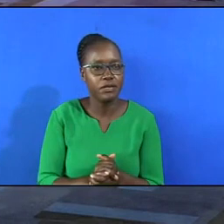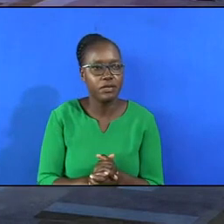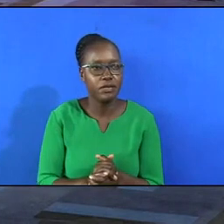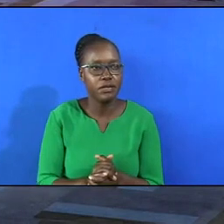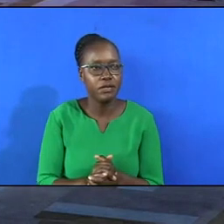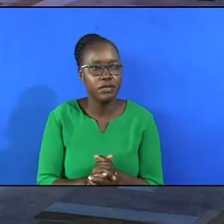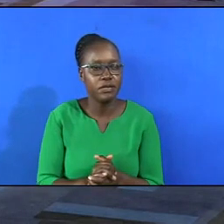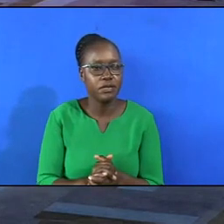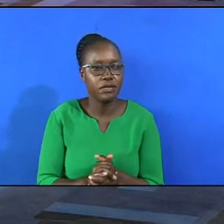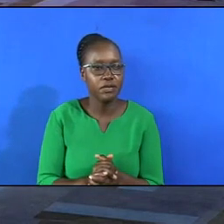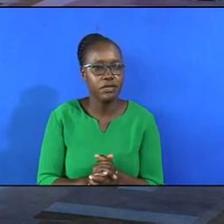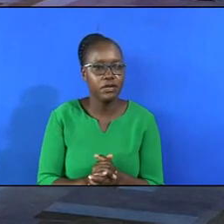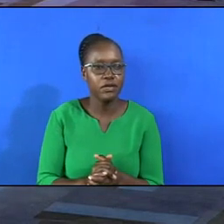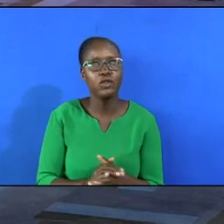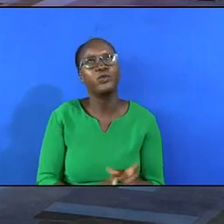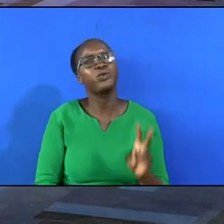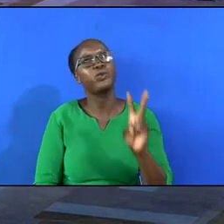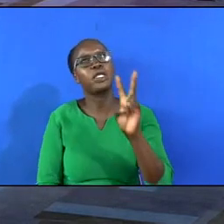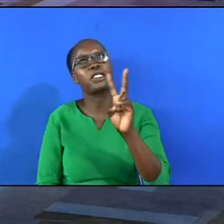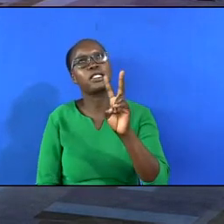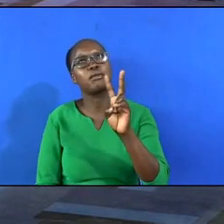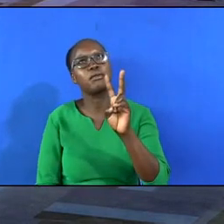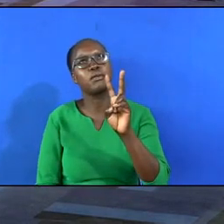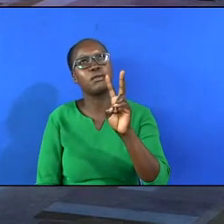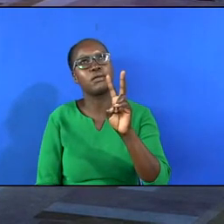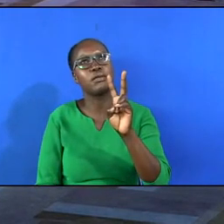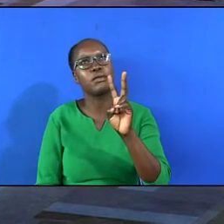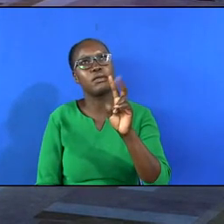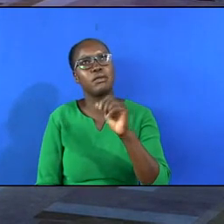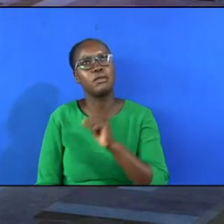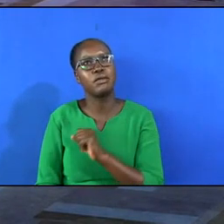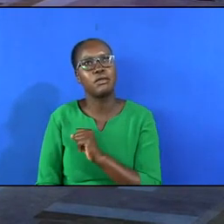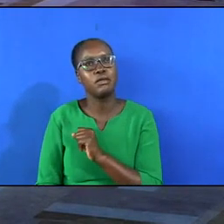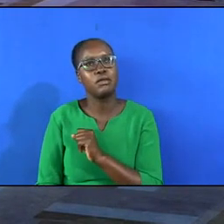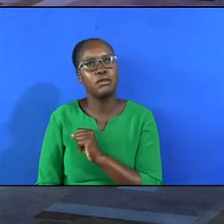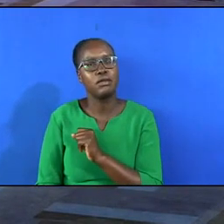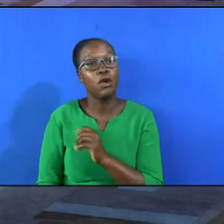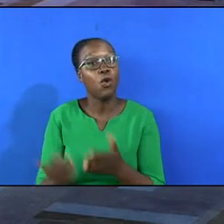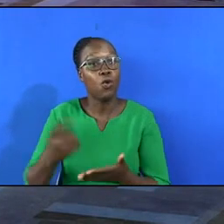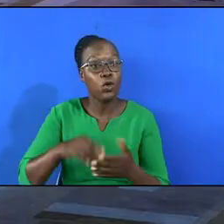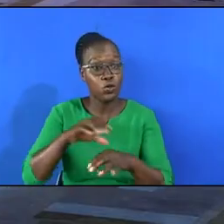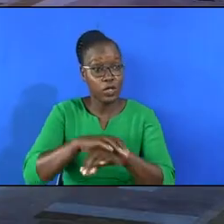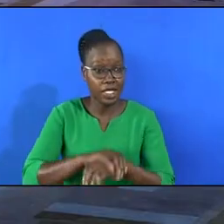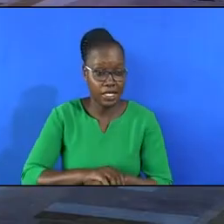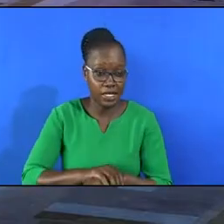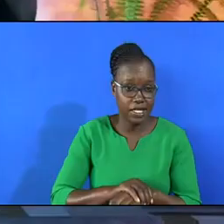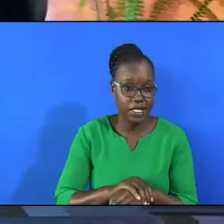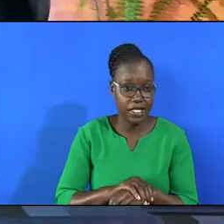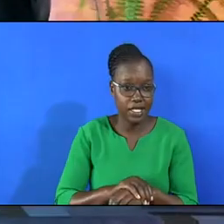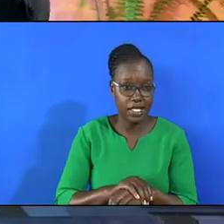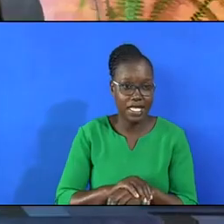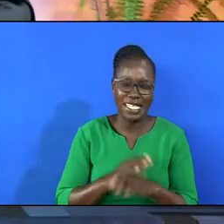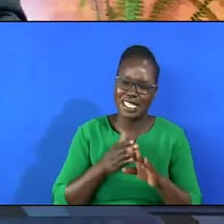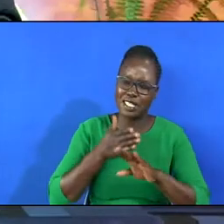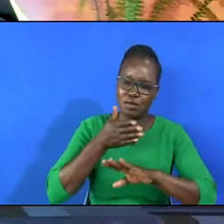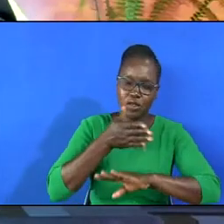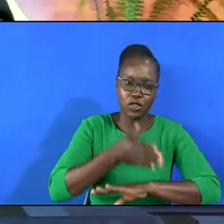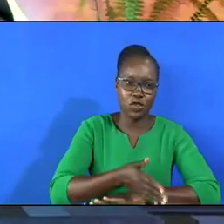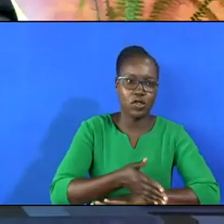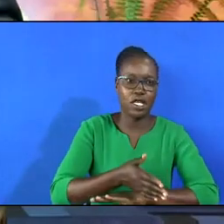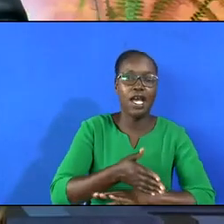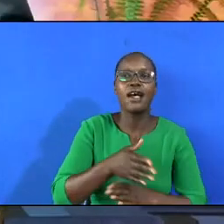When we look at him, what we get is beyond